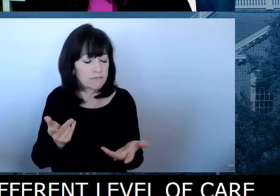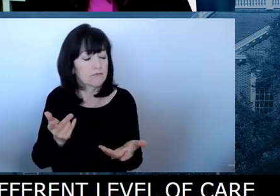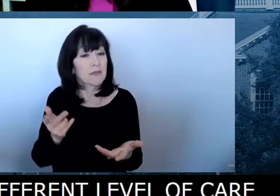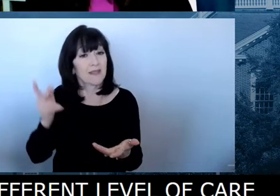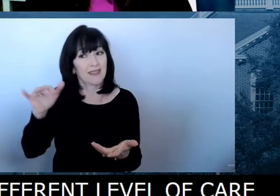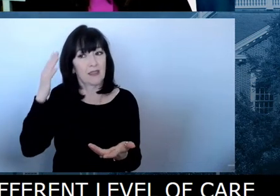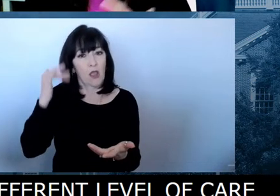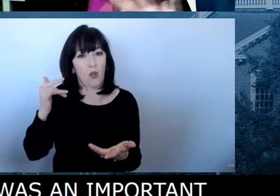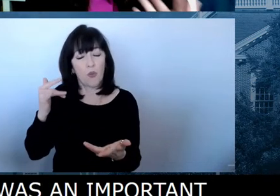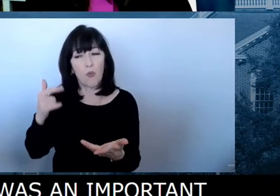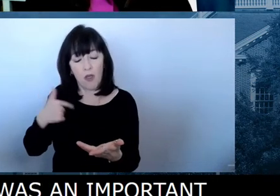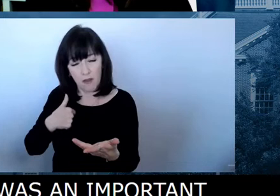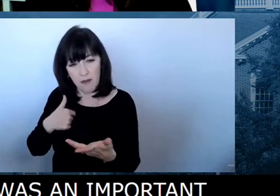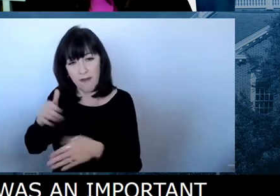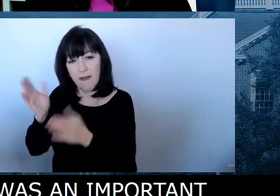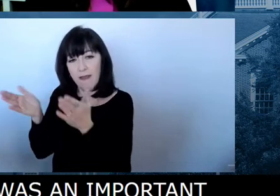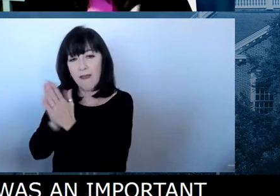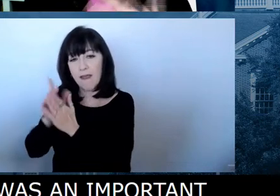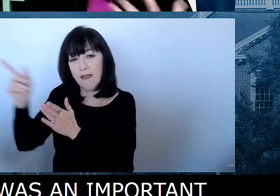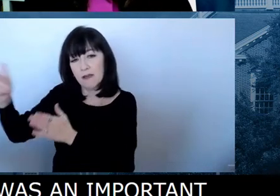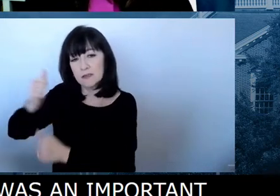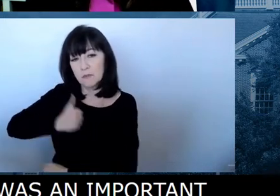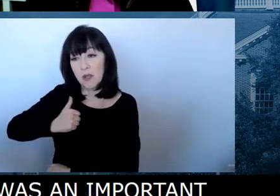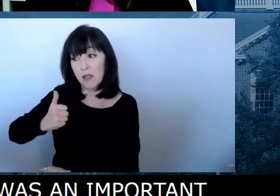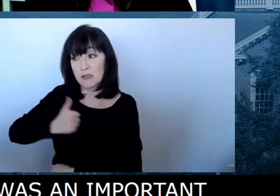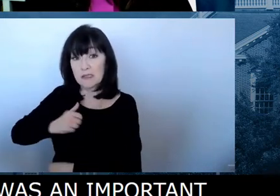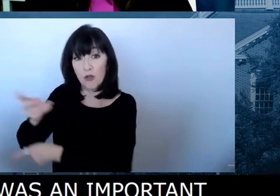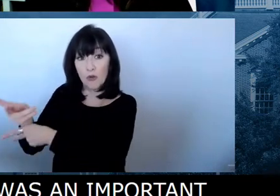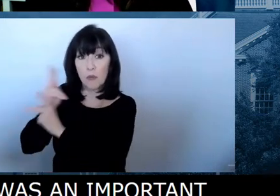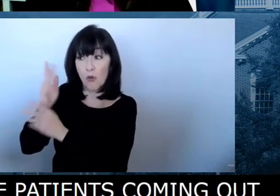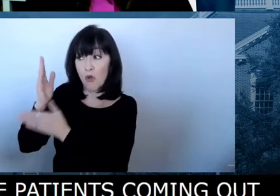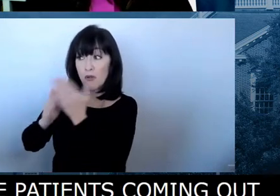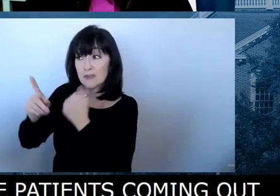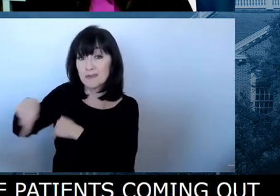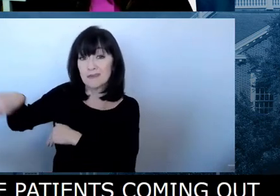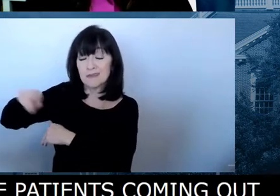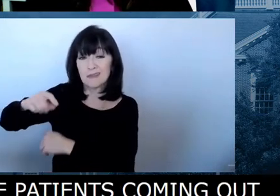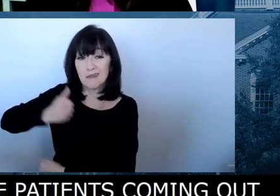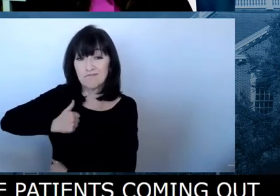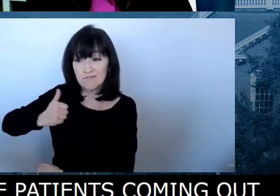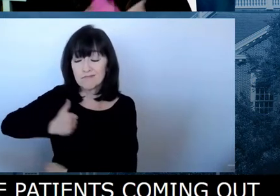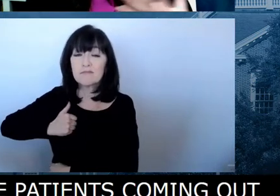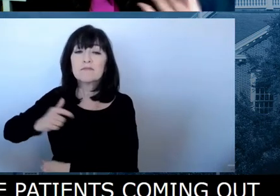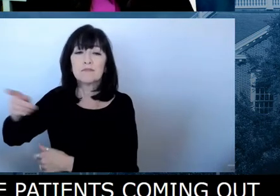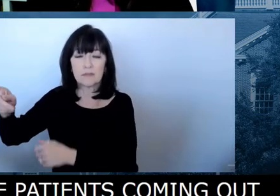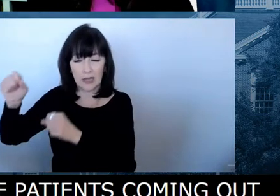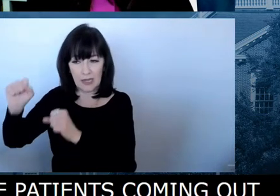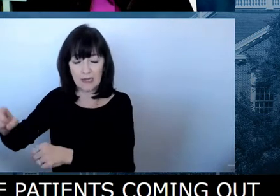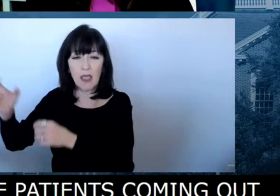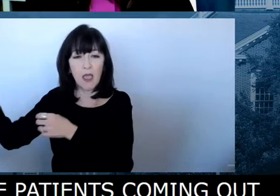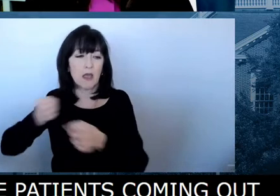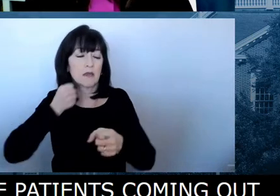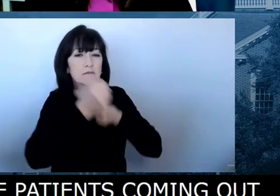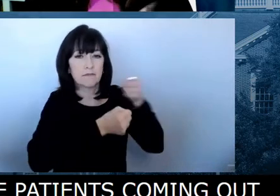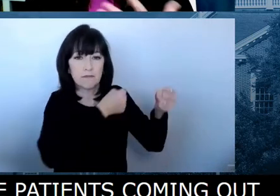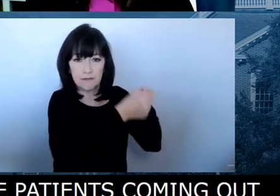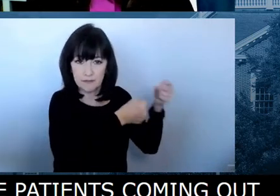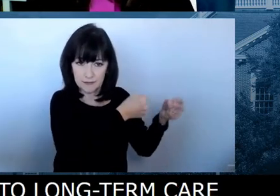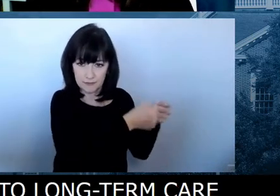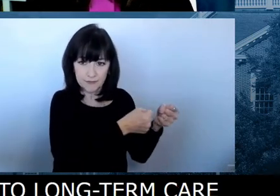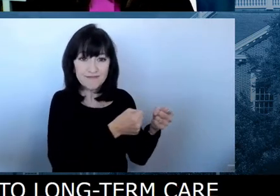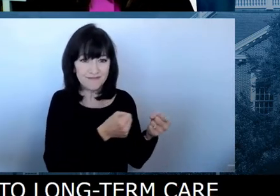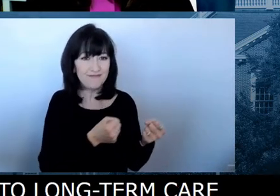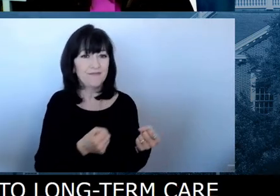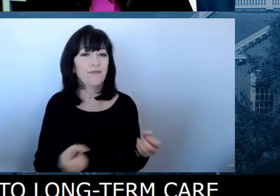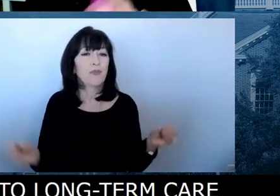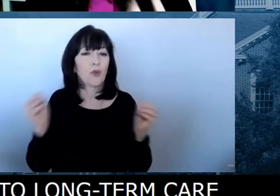next level of care, whether it be rehab or, um, other skilled nursing were able to successfully get there. Um, and to